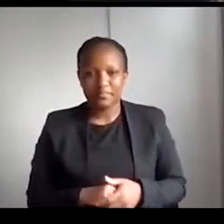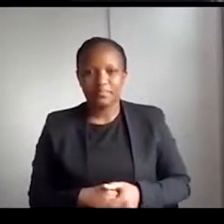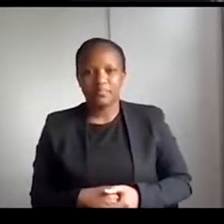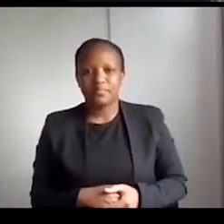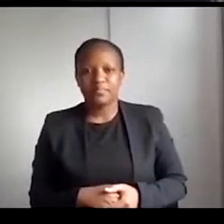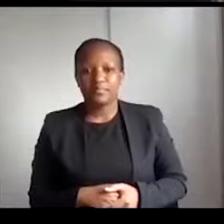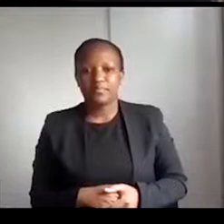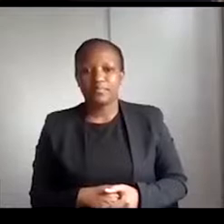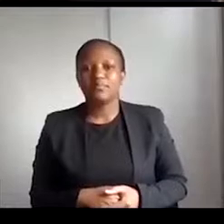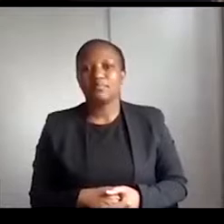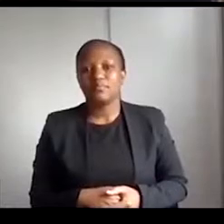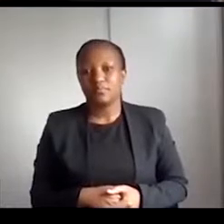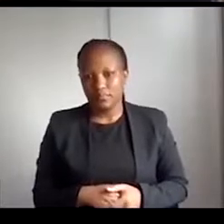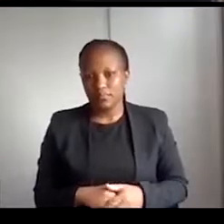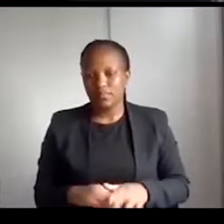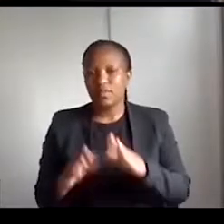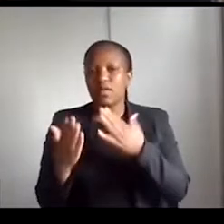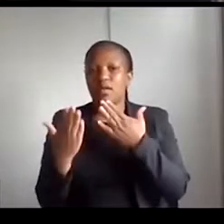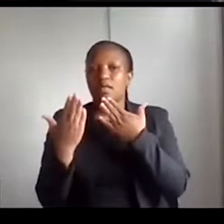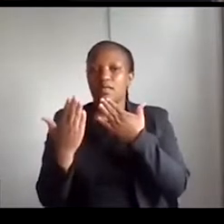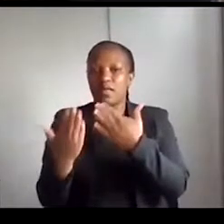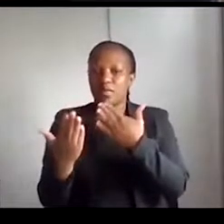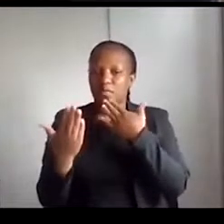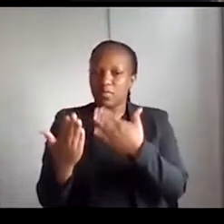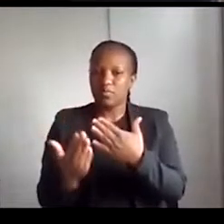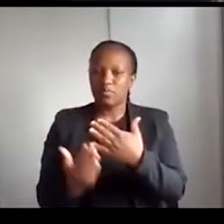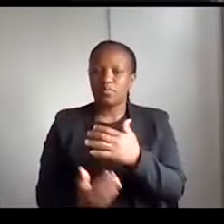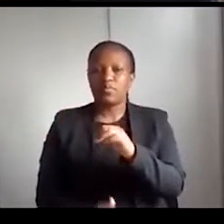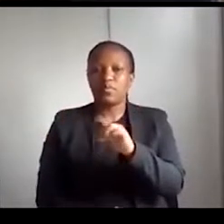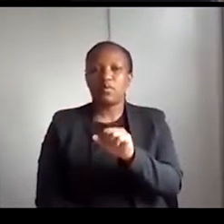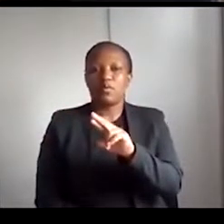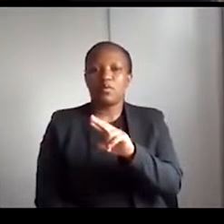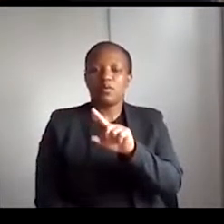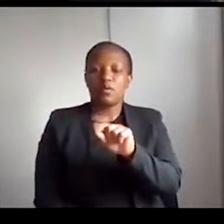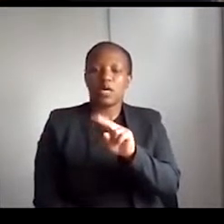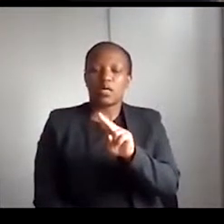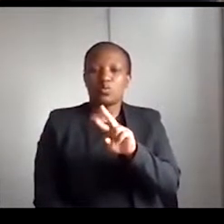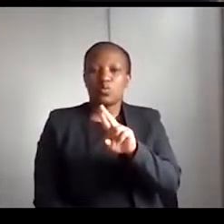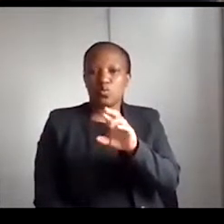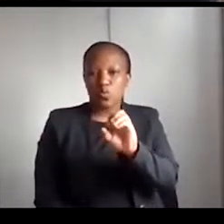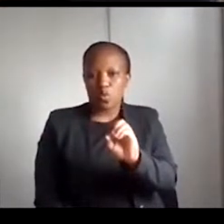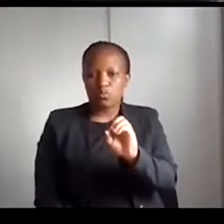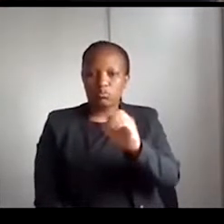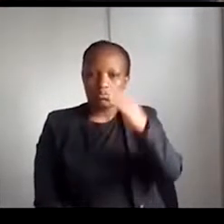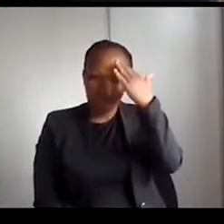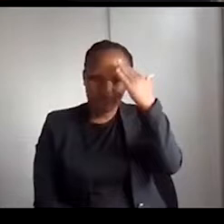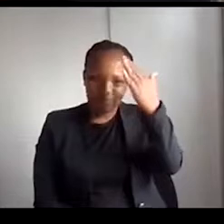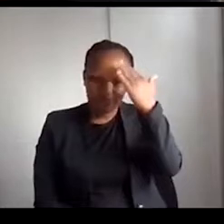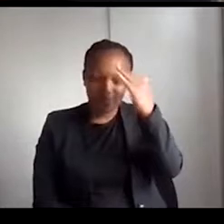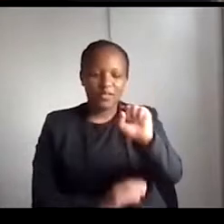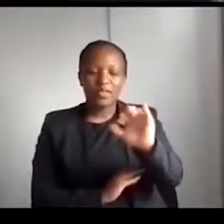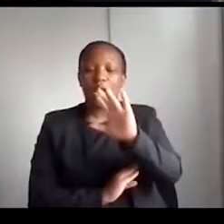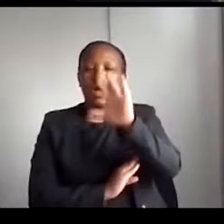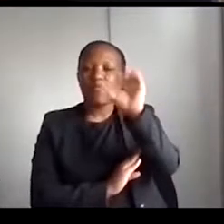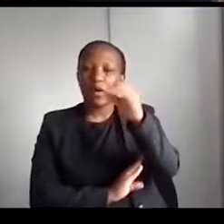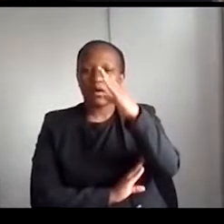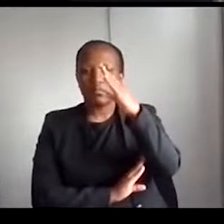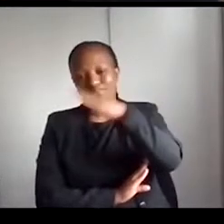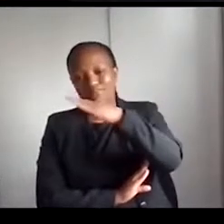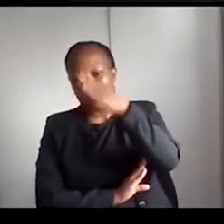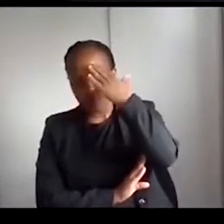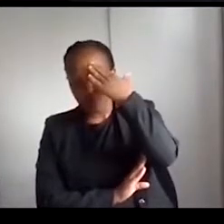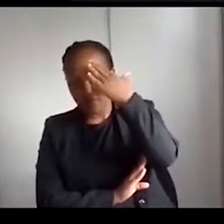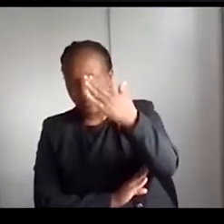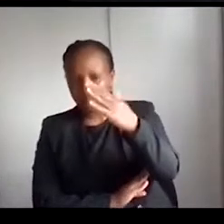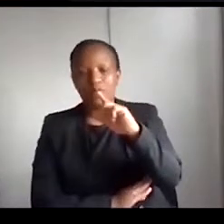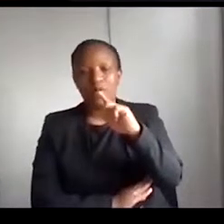Thanks. Thanks, Atura. Good evening to those of us in South Africa, and good morning